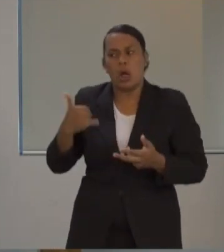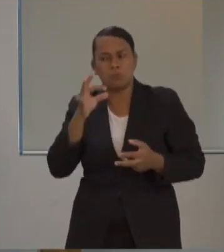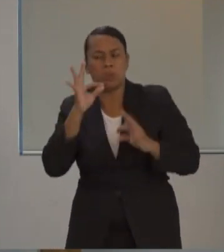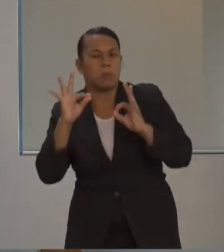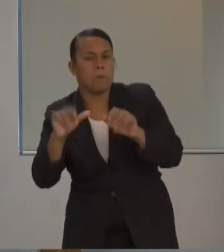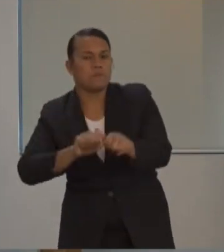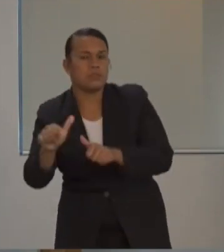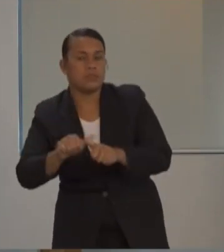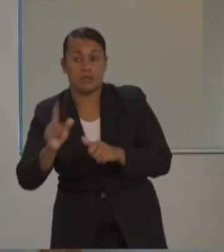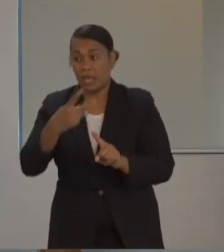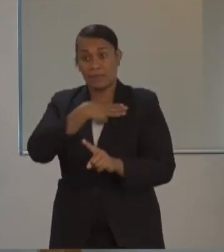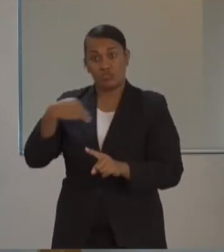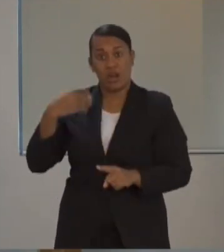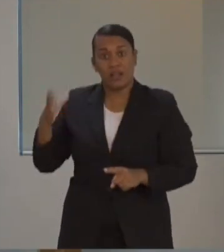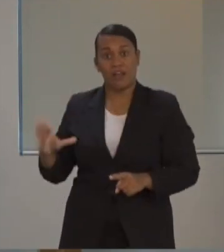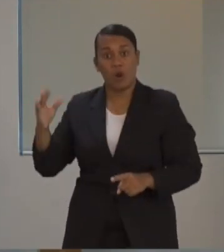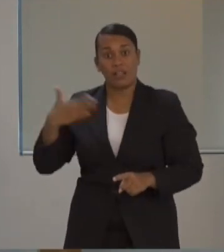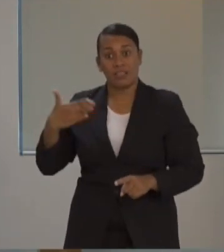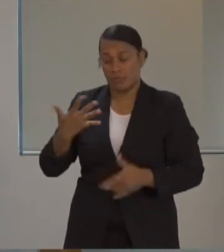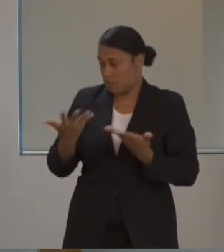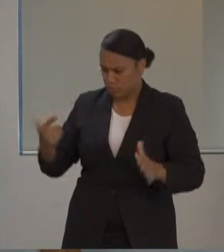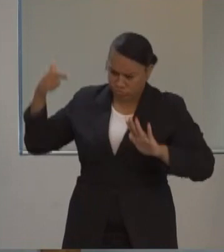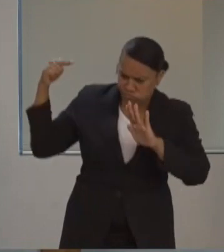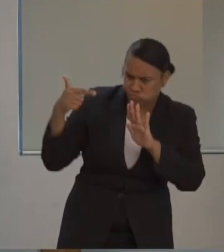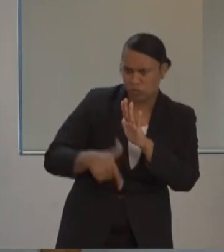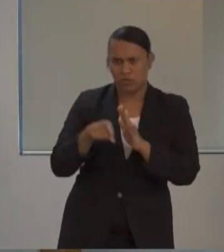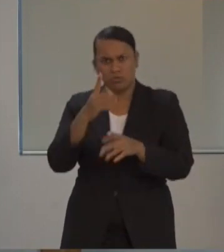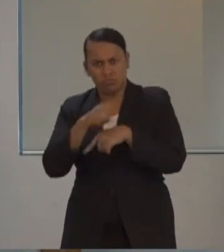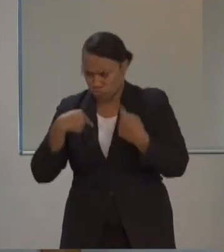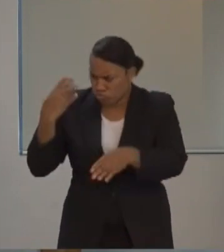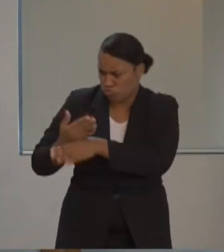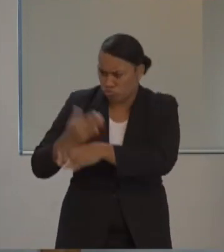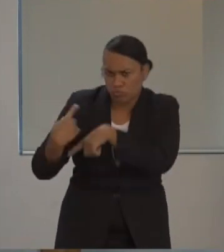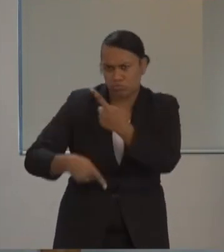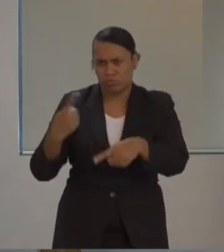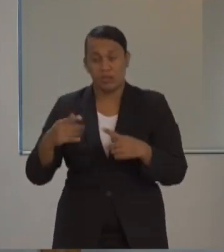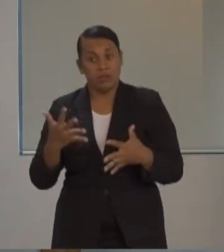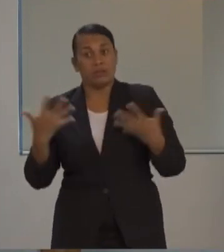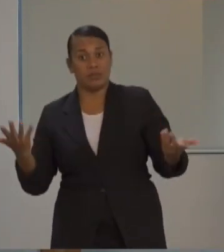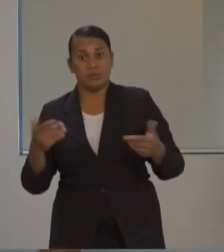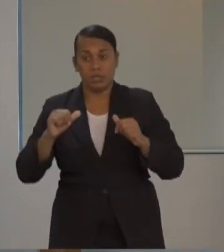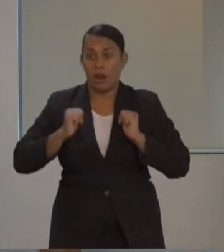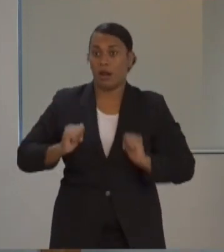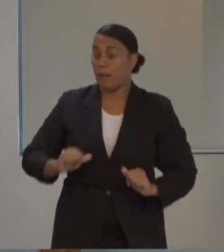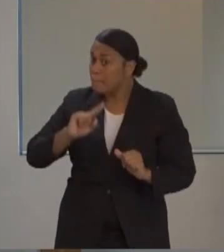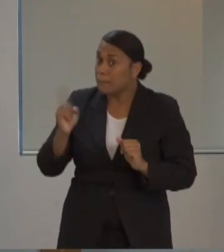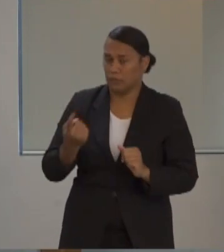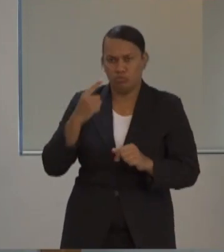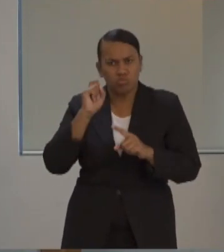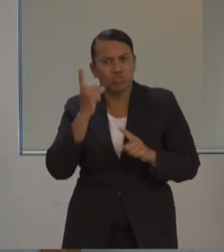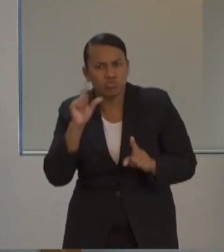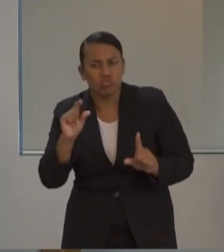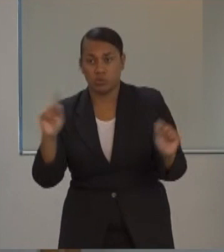the specifics. We should celebrate these recoveries, but we should do so knowing Fiji's